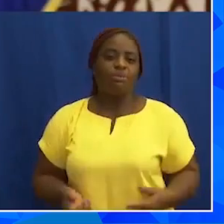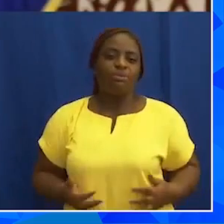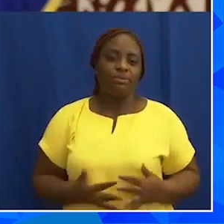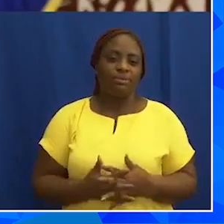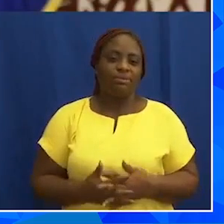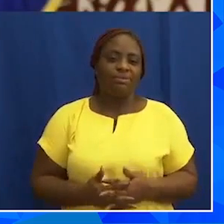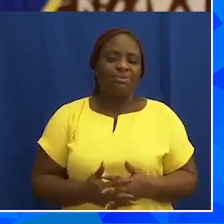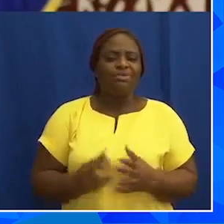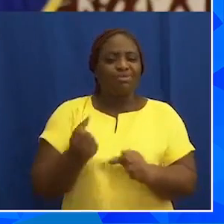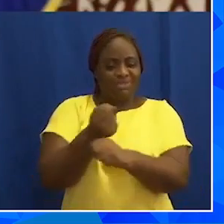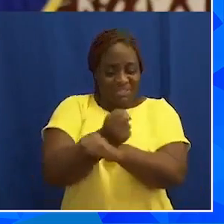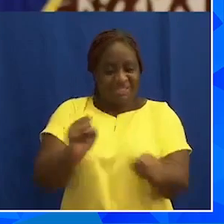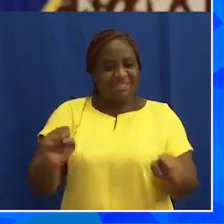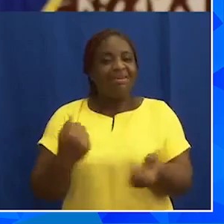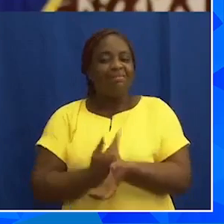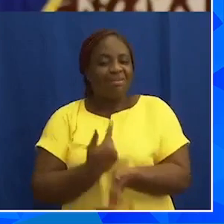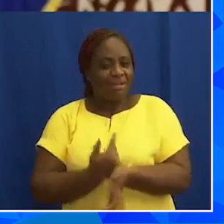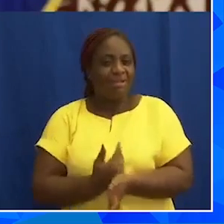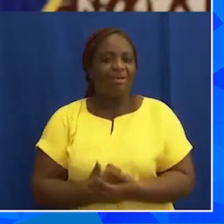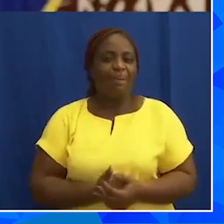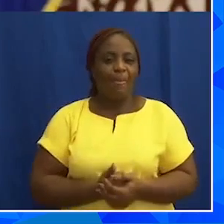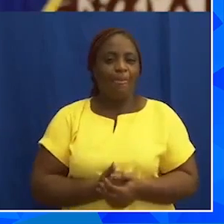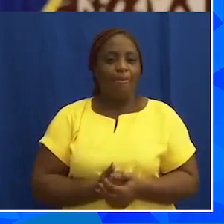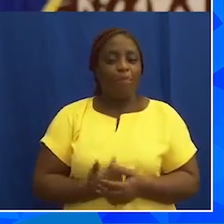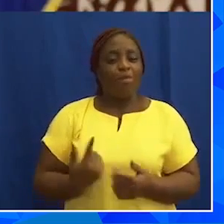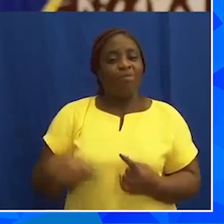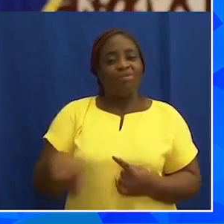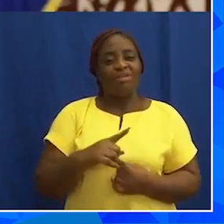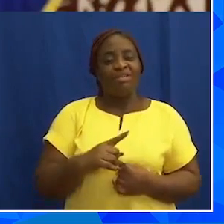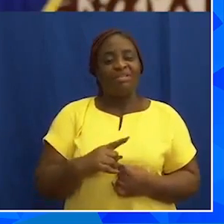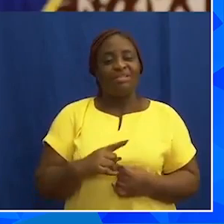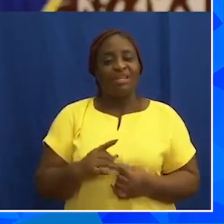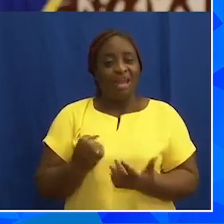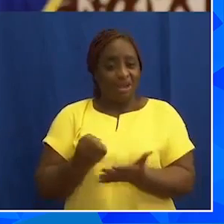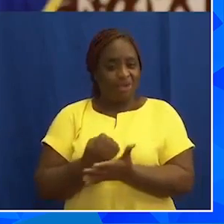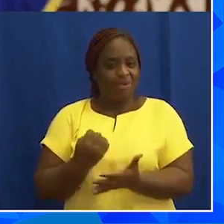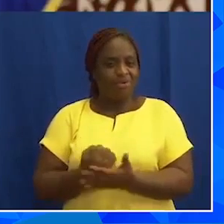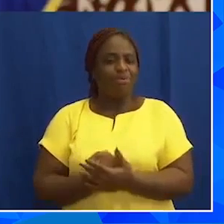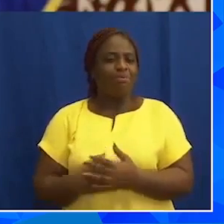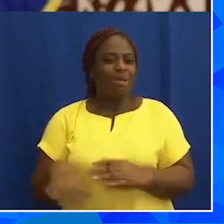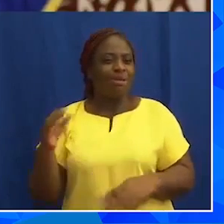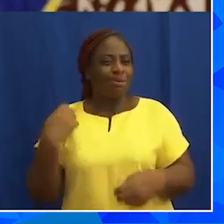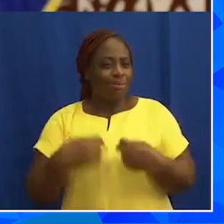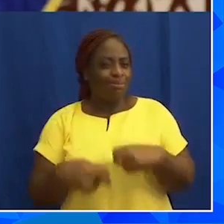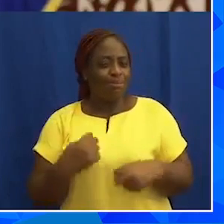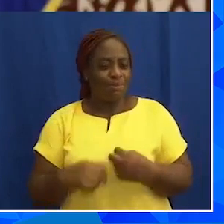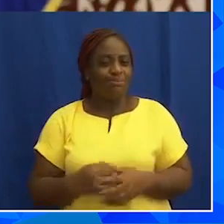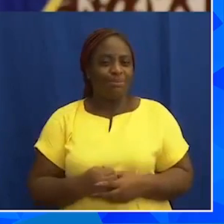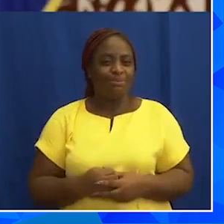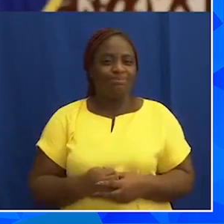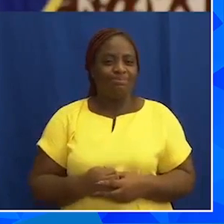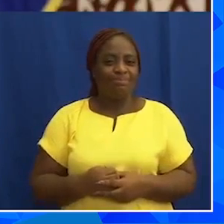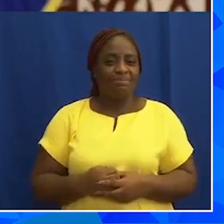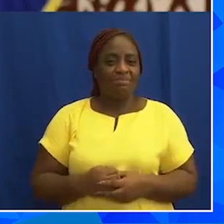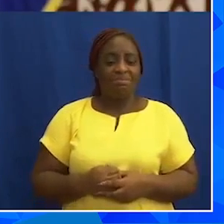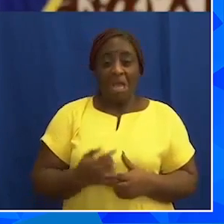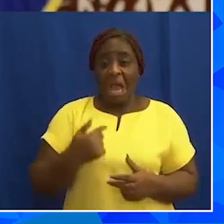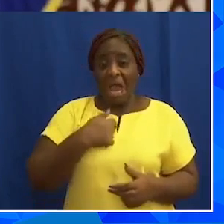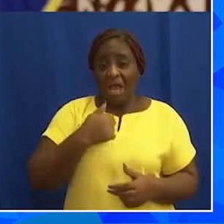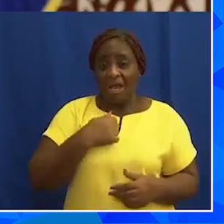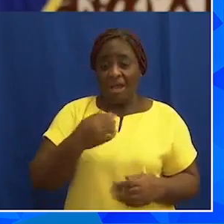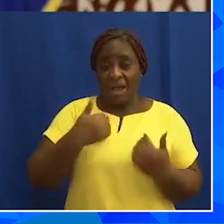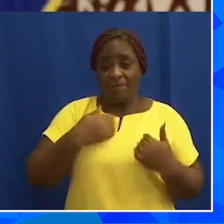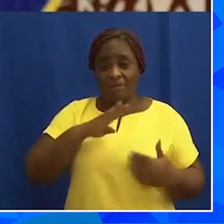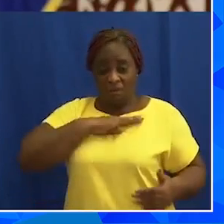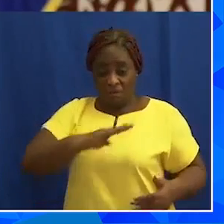of hard work. We will triumph, as we have triumphed many times before. Let us unite